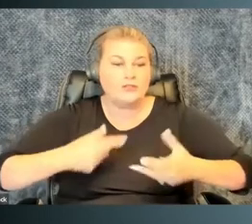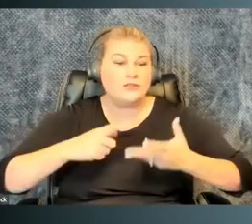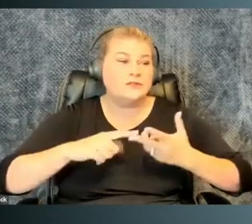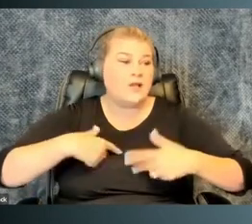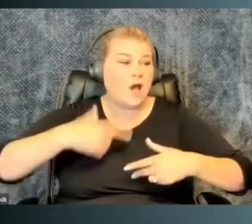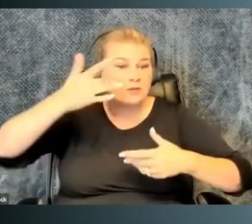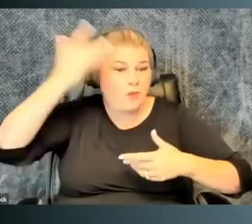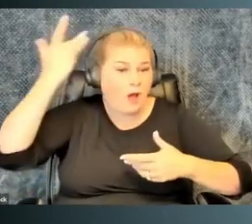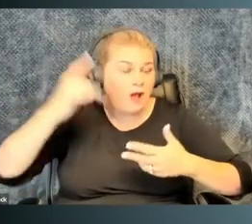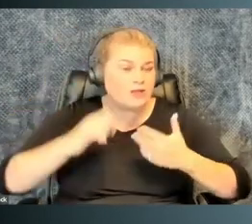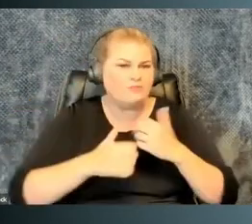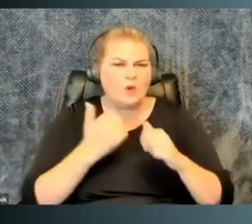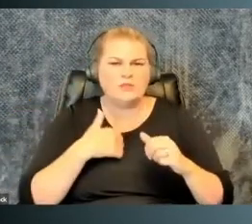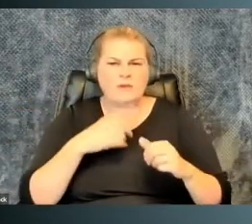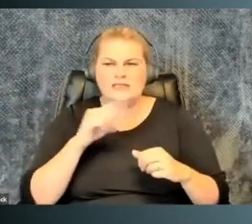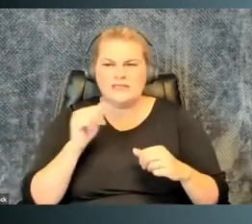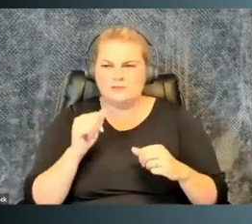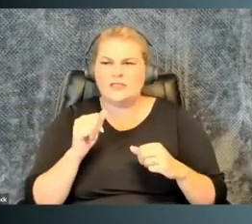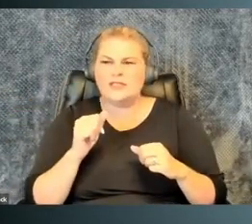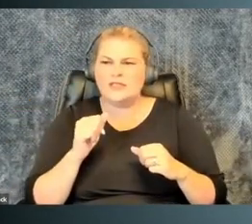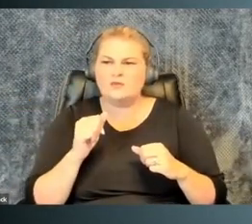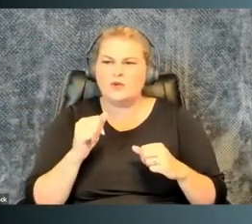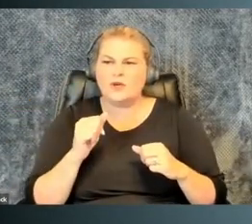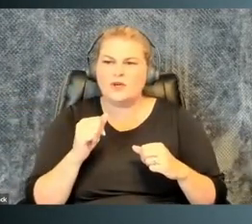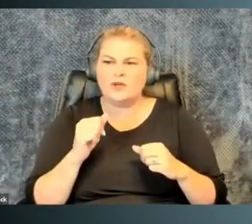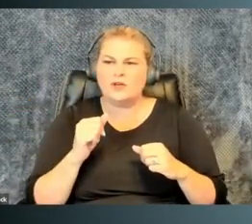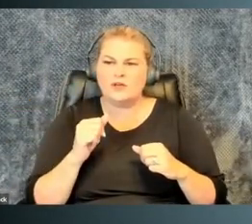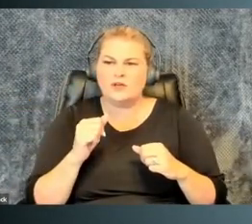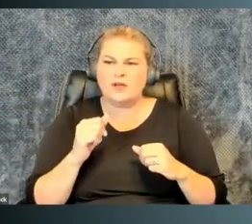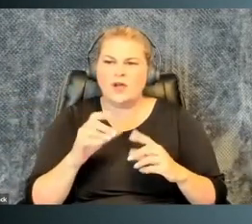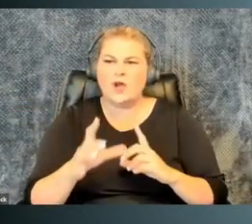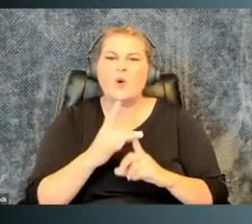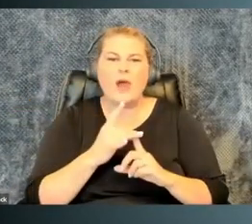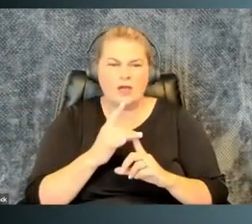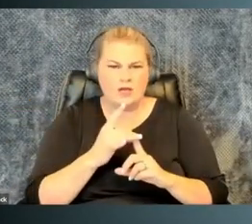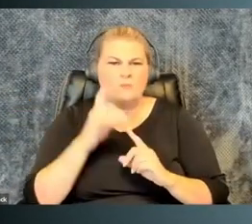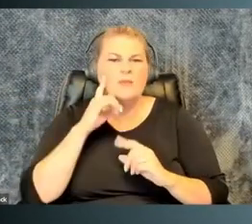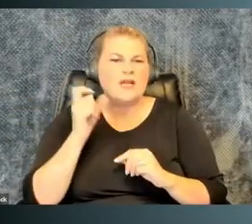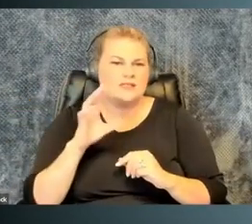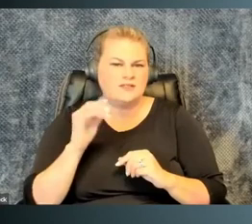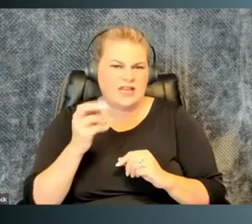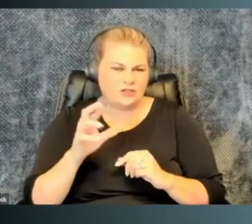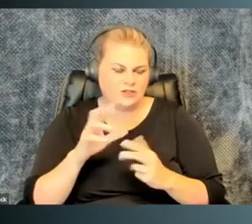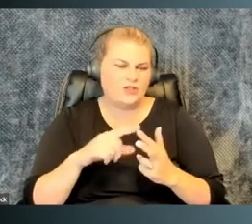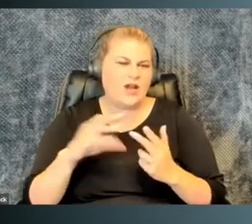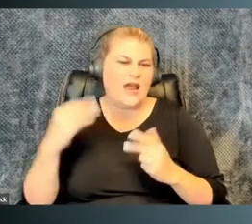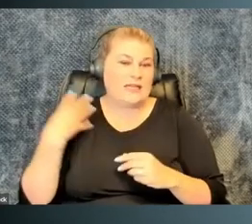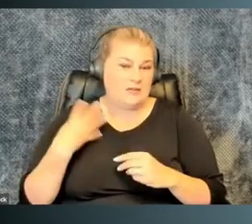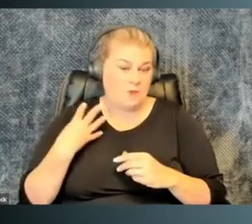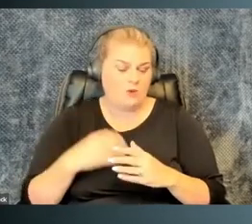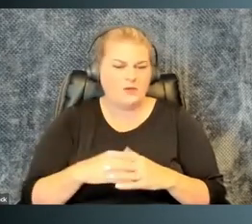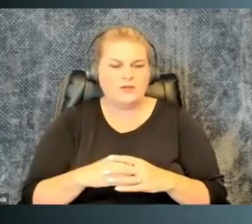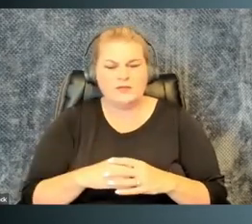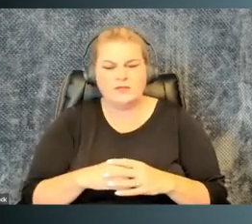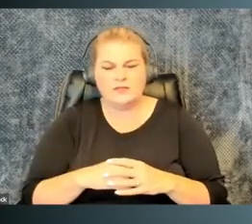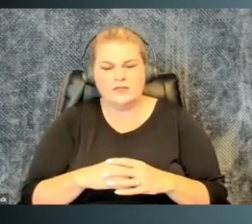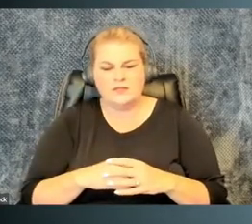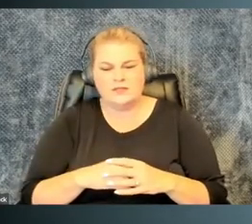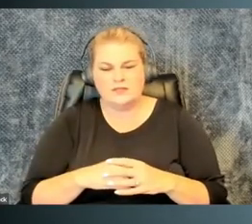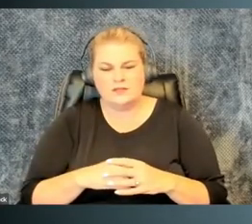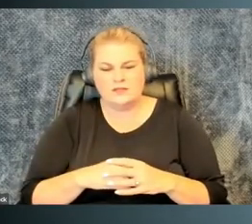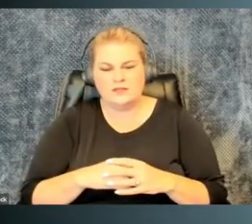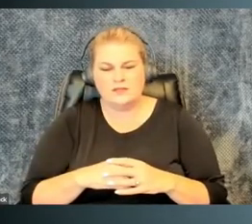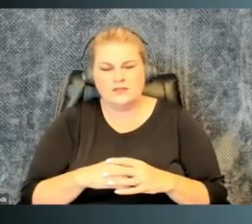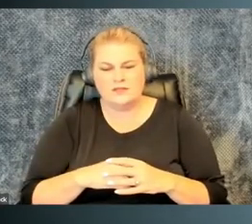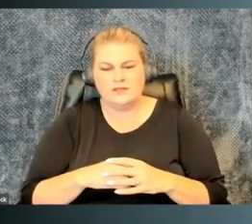I was on double crutches. I was bald. And most of my disabilities were acquired due to cancer and